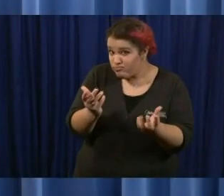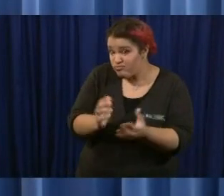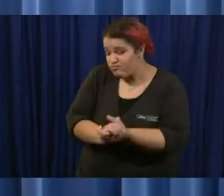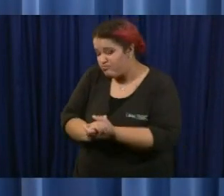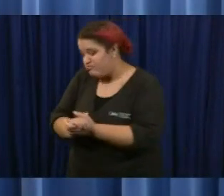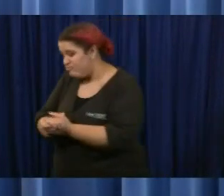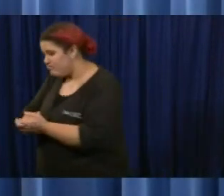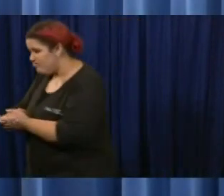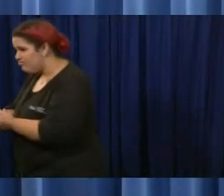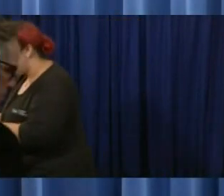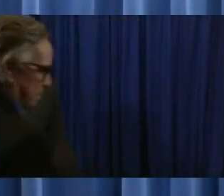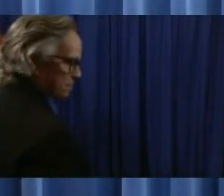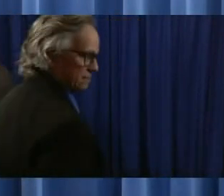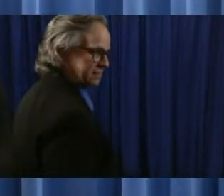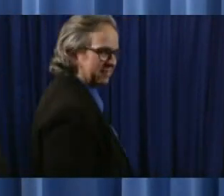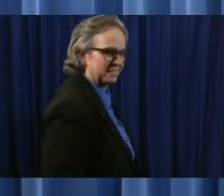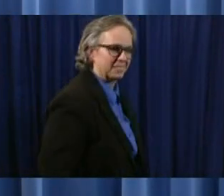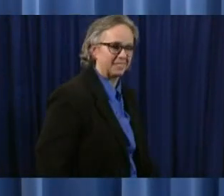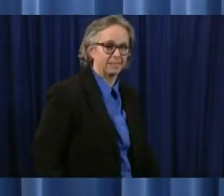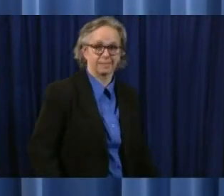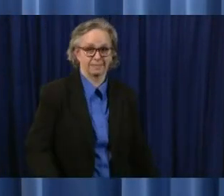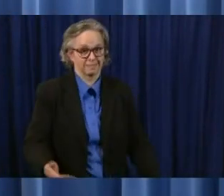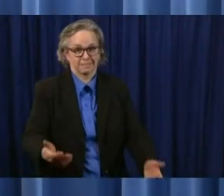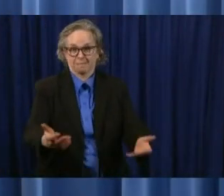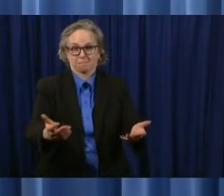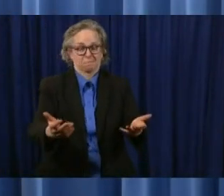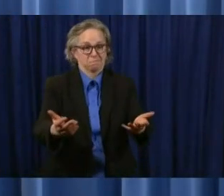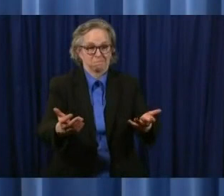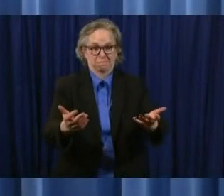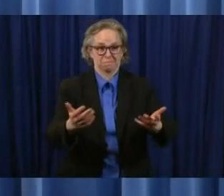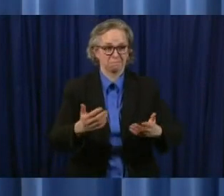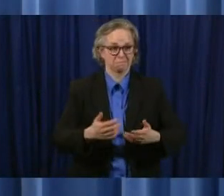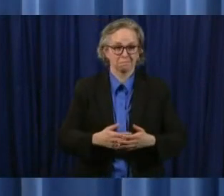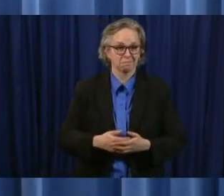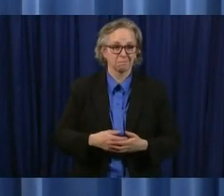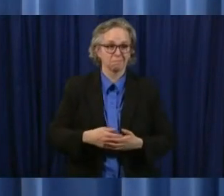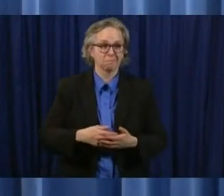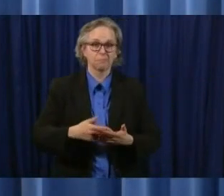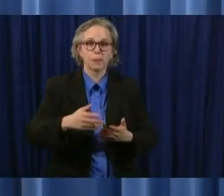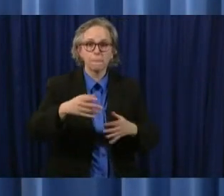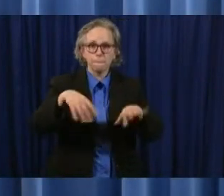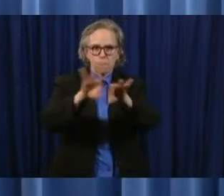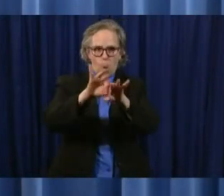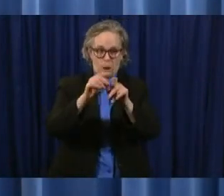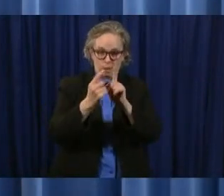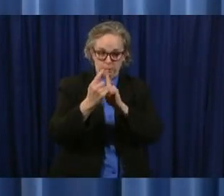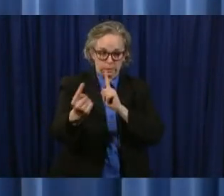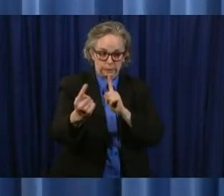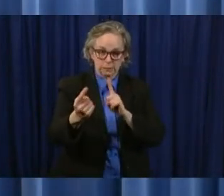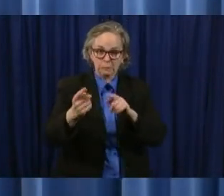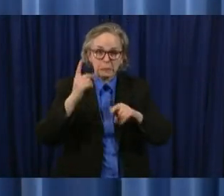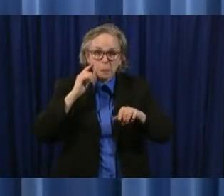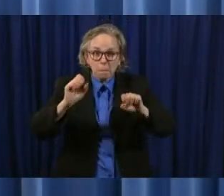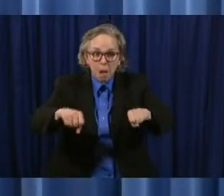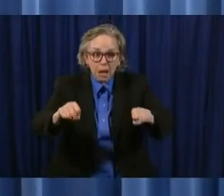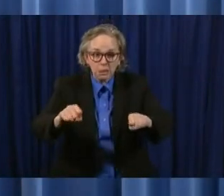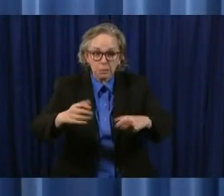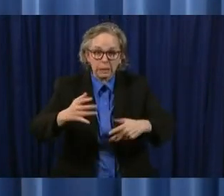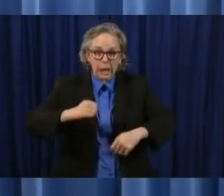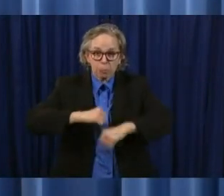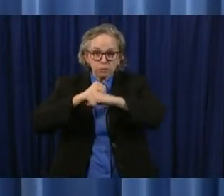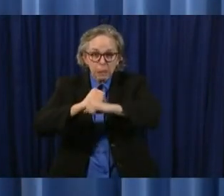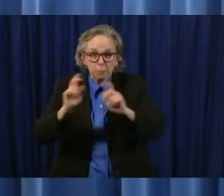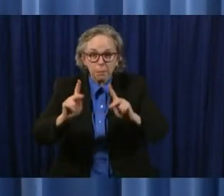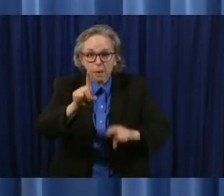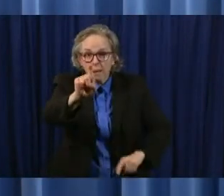i think again everything always comes back to distance everything always comes back to protecting people and so you know